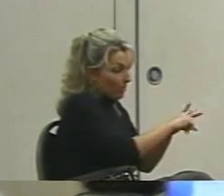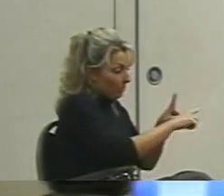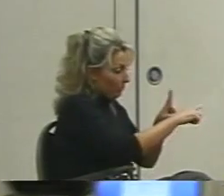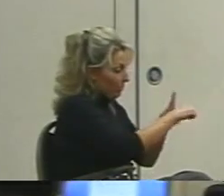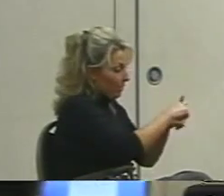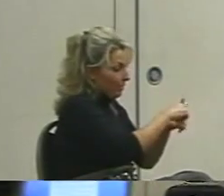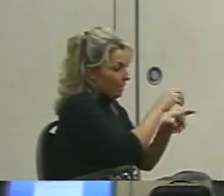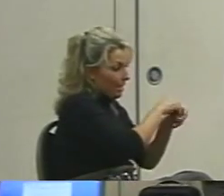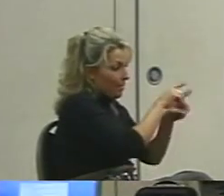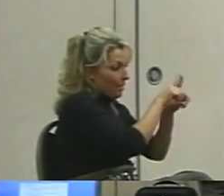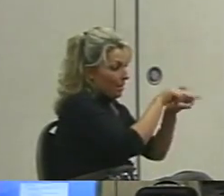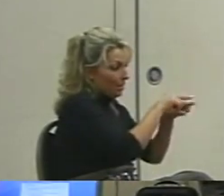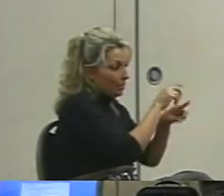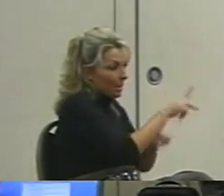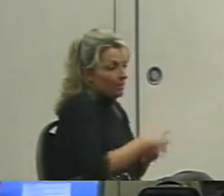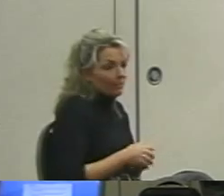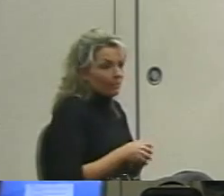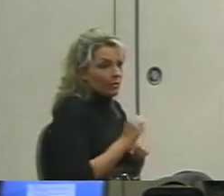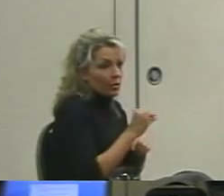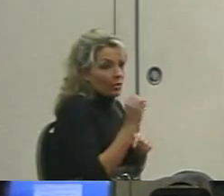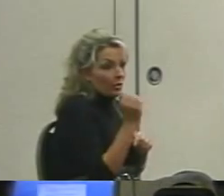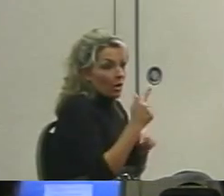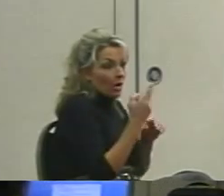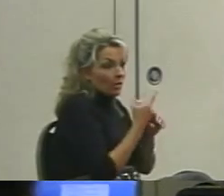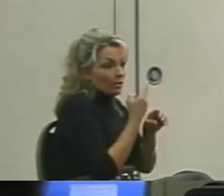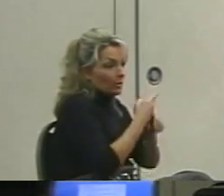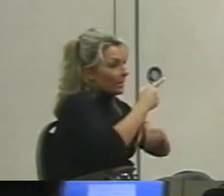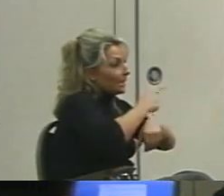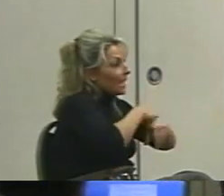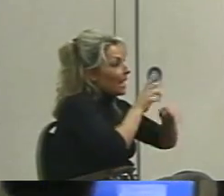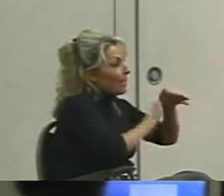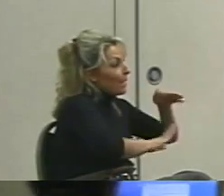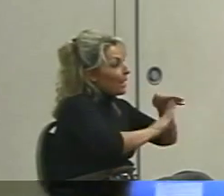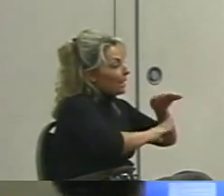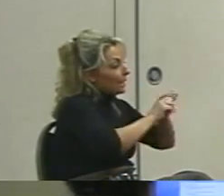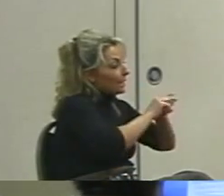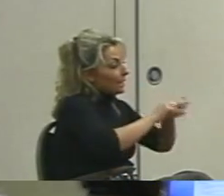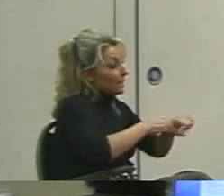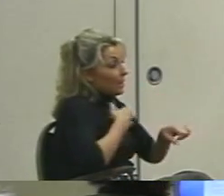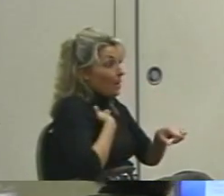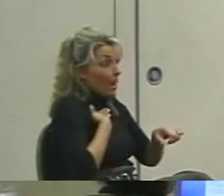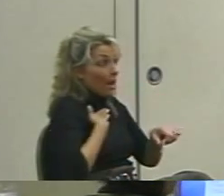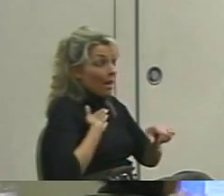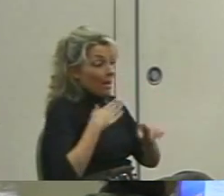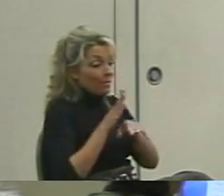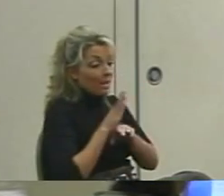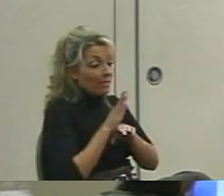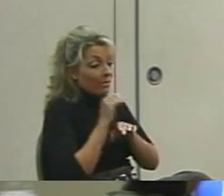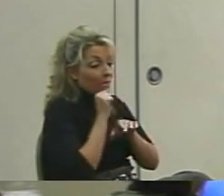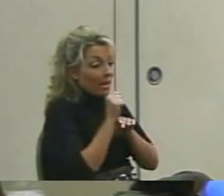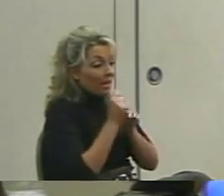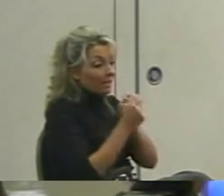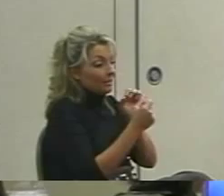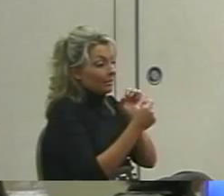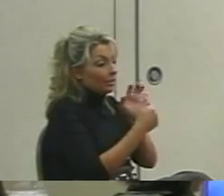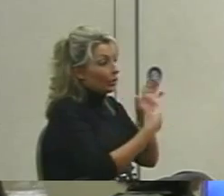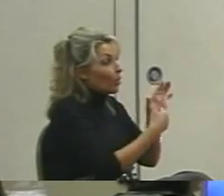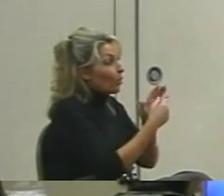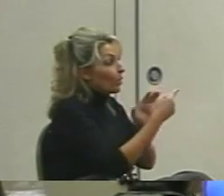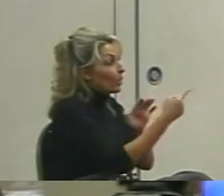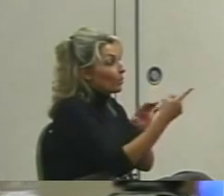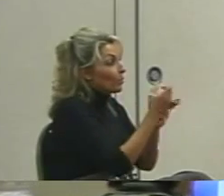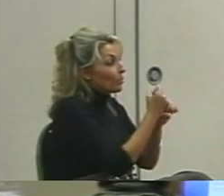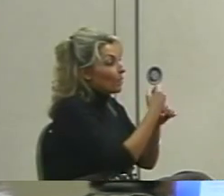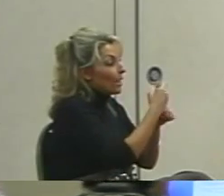Alright, so you're all using a time based system now. My behavior isn't signaling you to make a mark, the timer is.